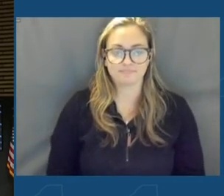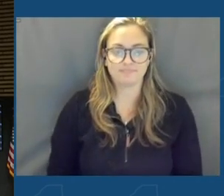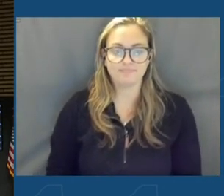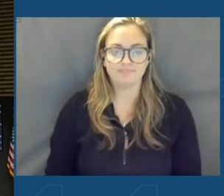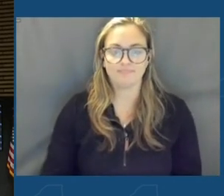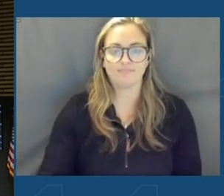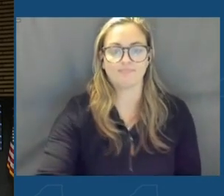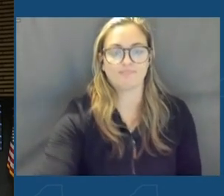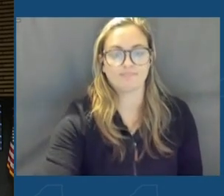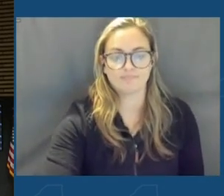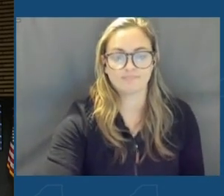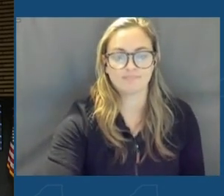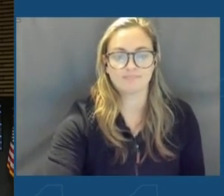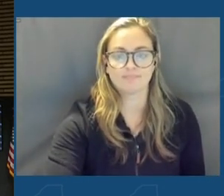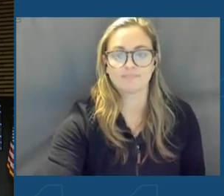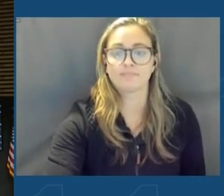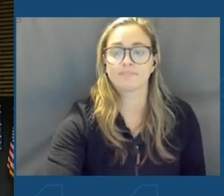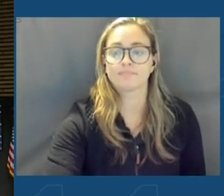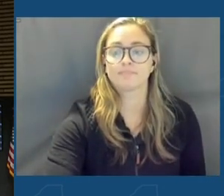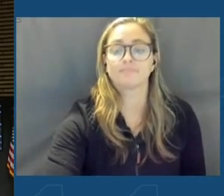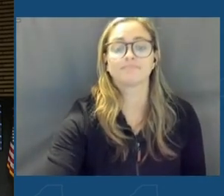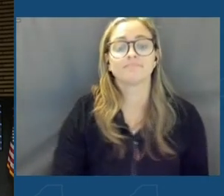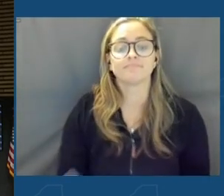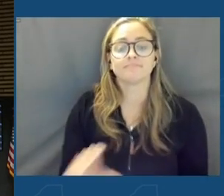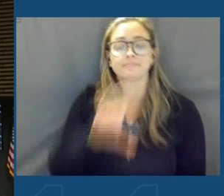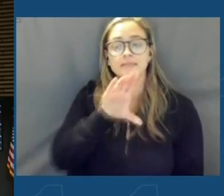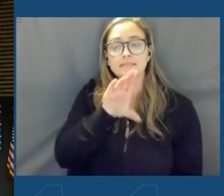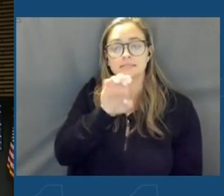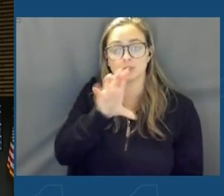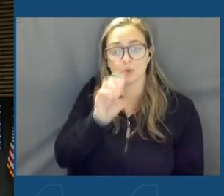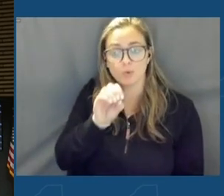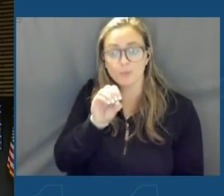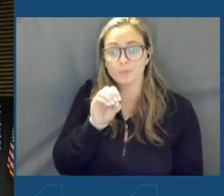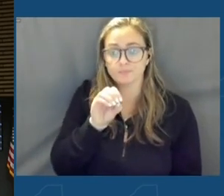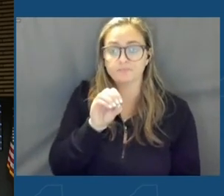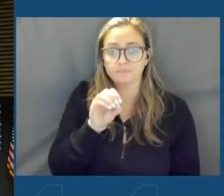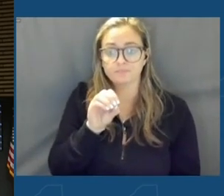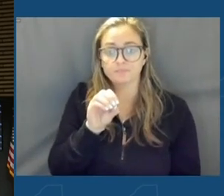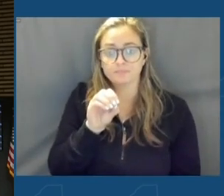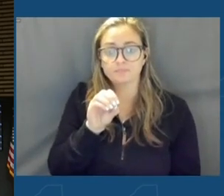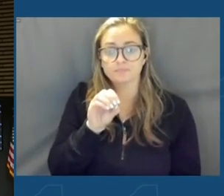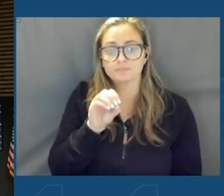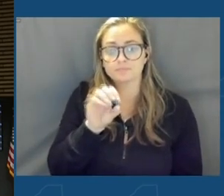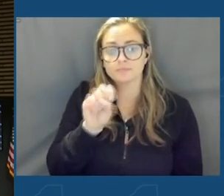The chief executive officer of Micron Technology, Sanjay Mehrota.